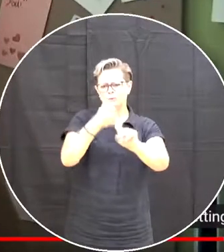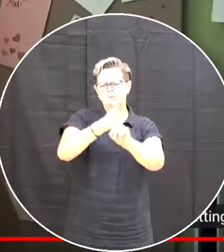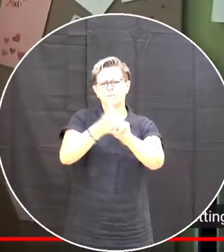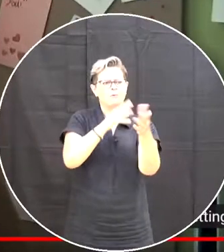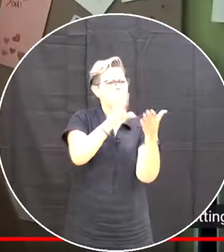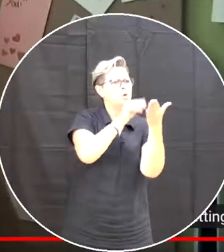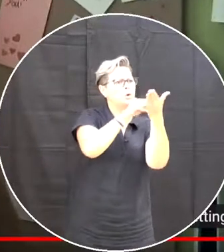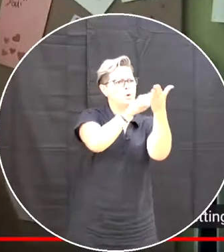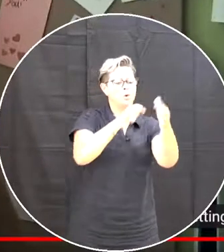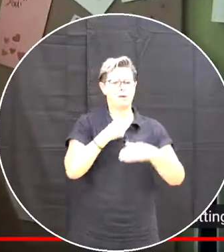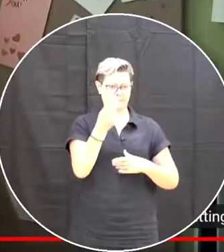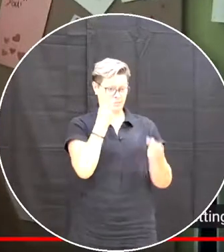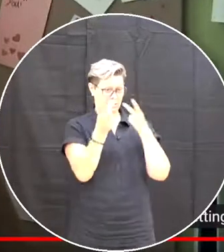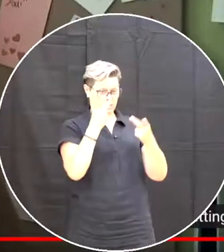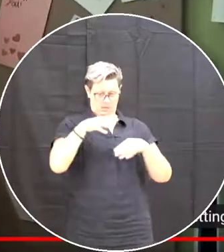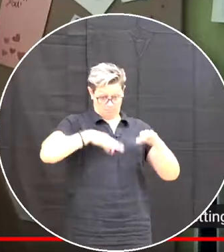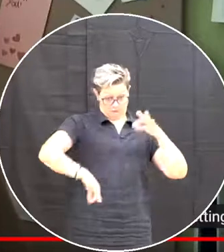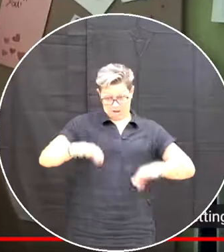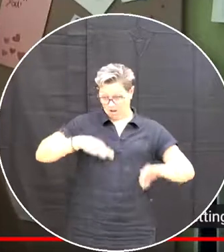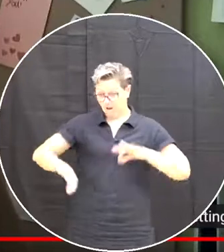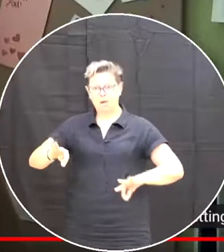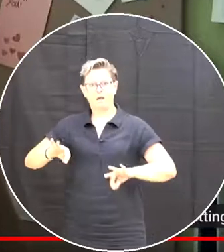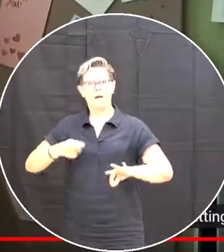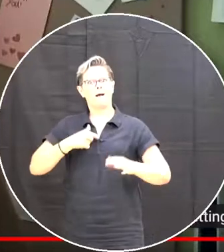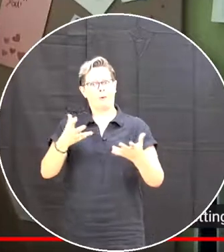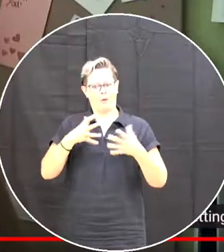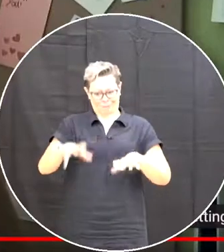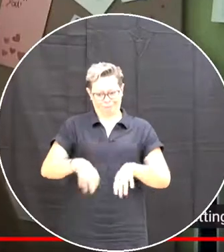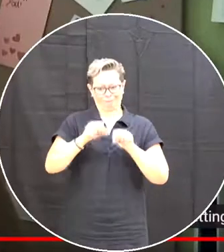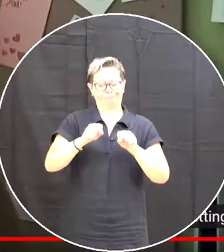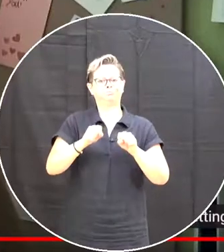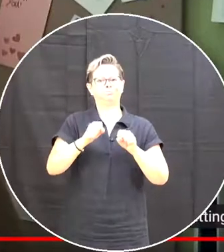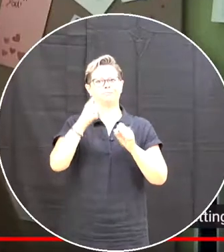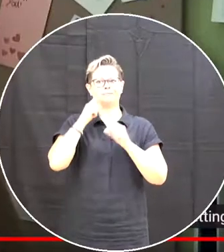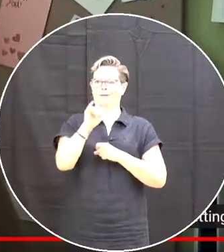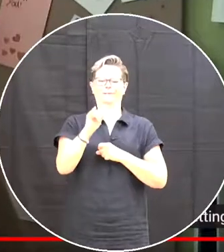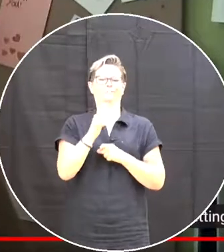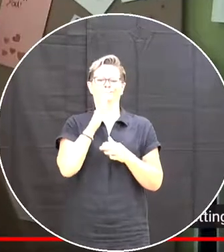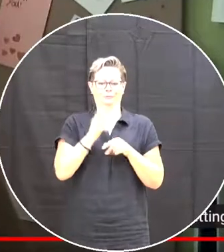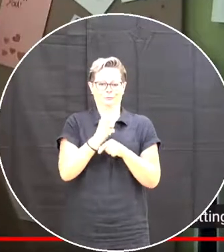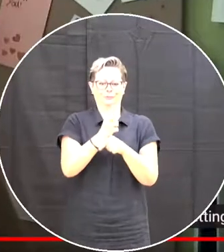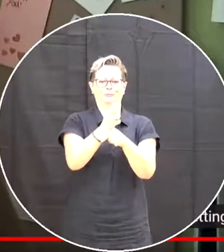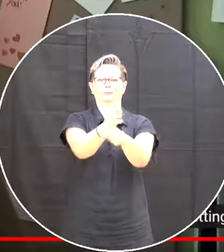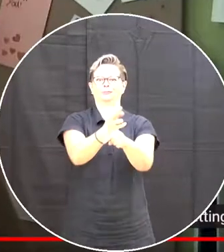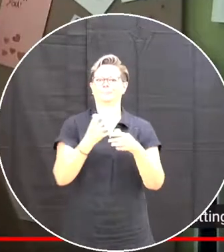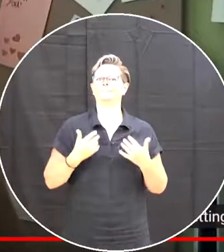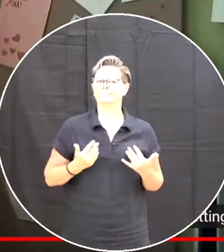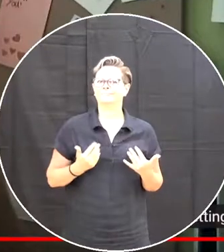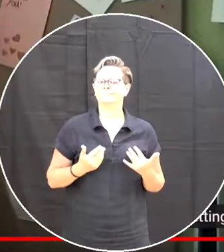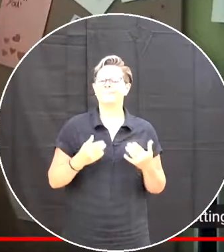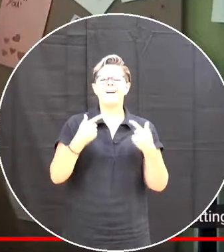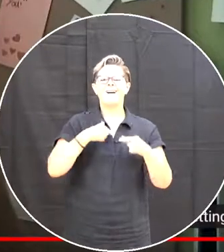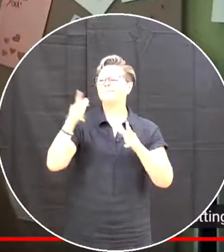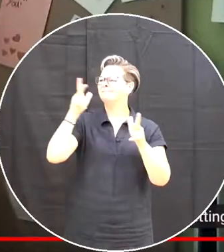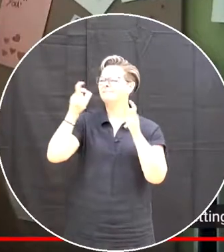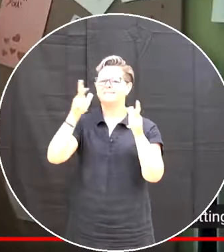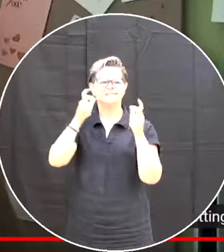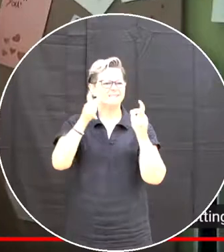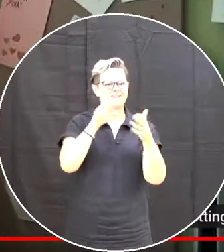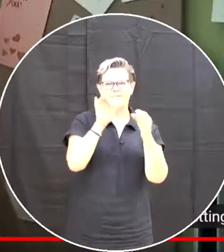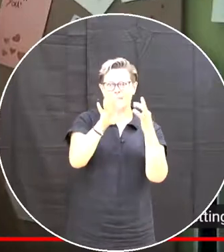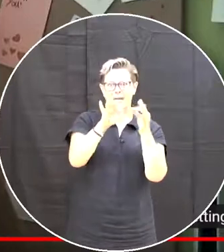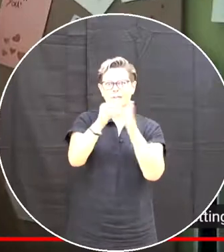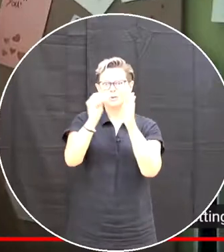And so I want to continue down this path Um And I You know When I listen to the feedback from the students